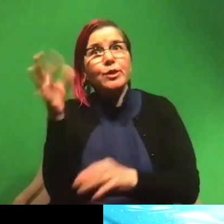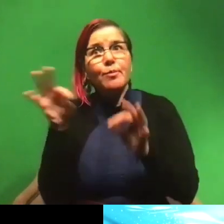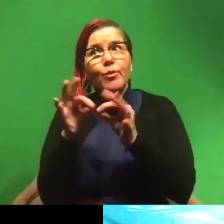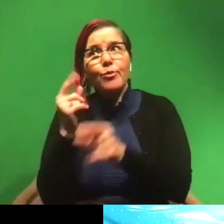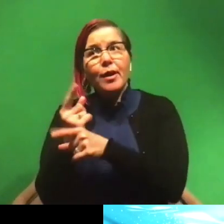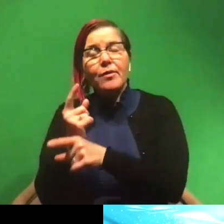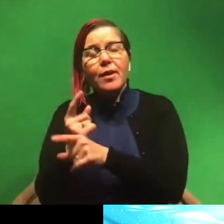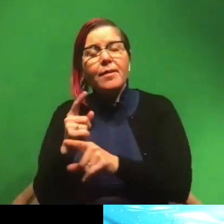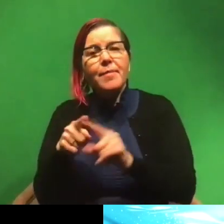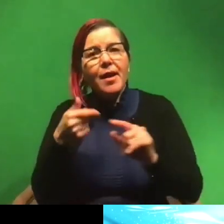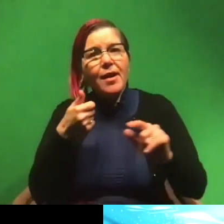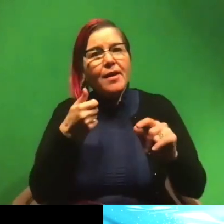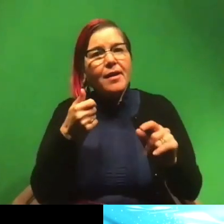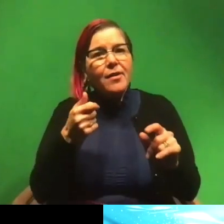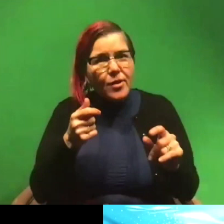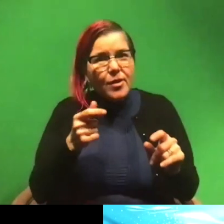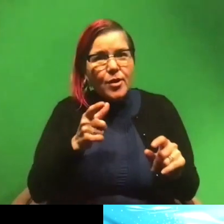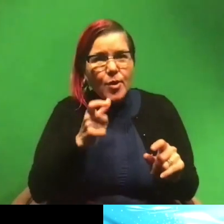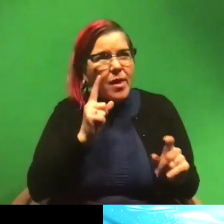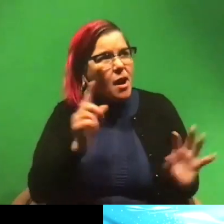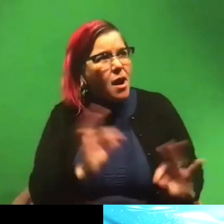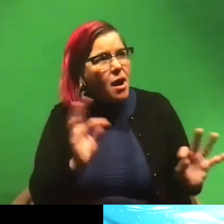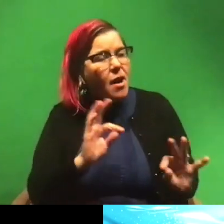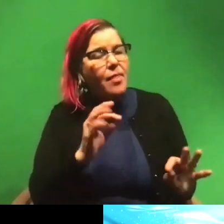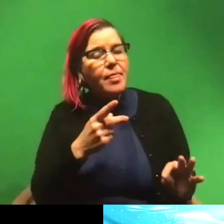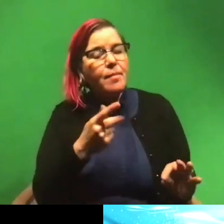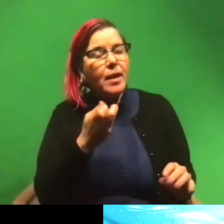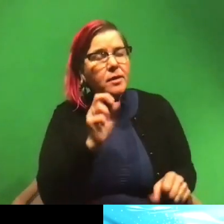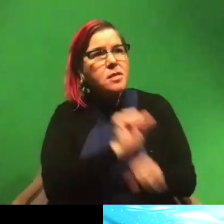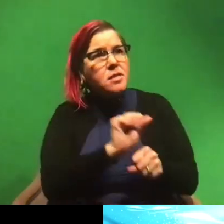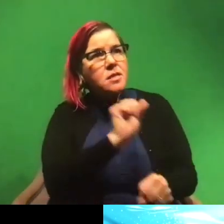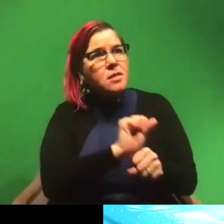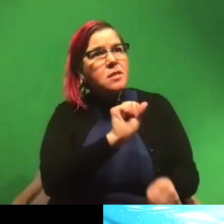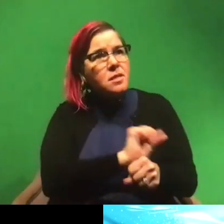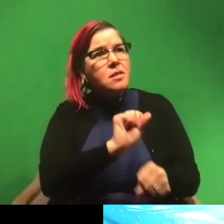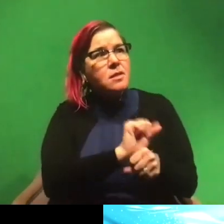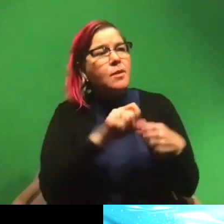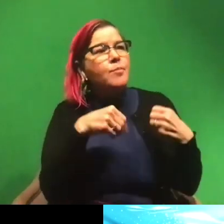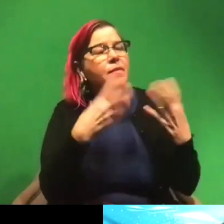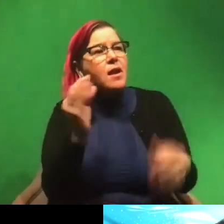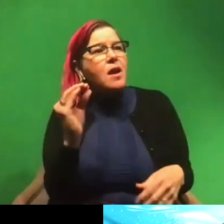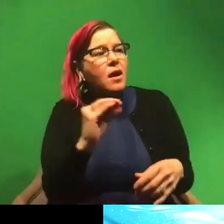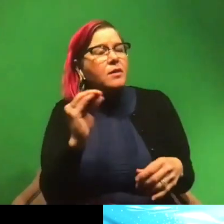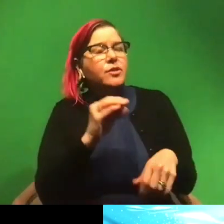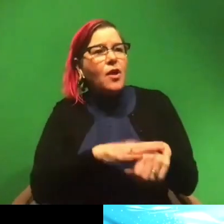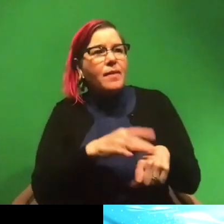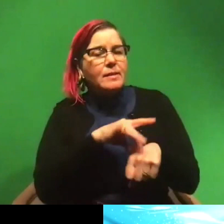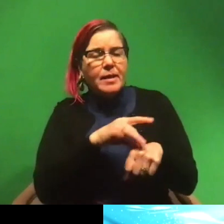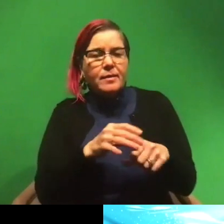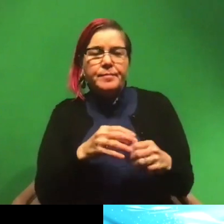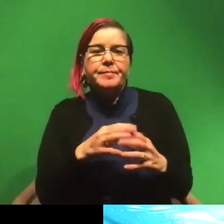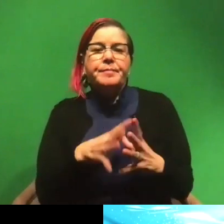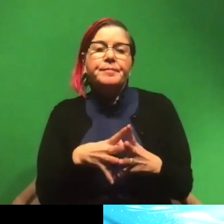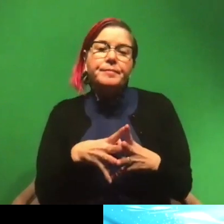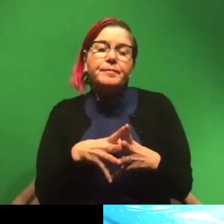but the underdogs, the phytoplankton putting in the hard work to make oxygen on this planet. Um,